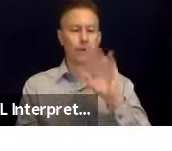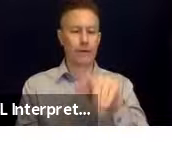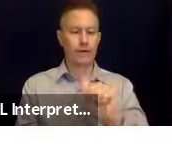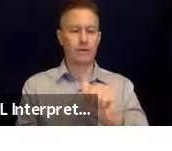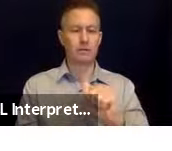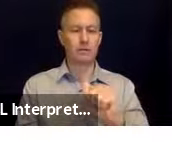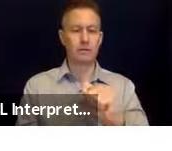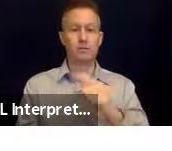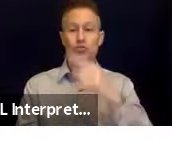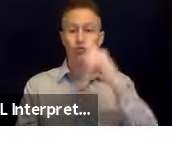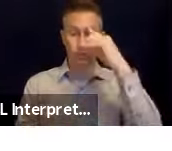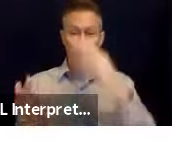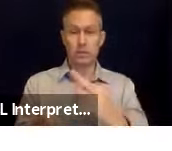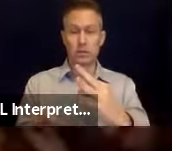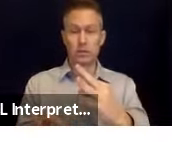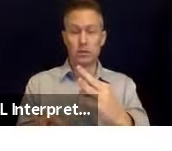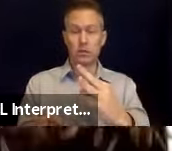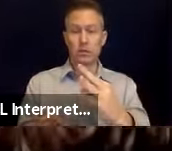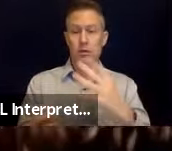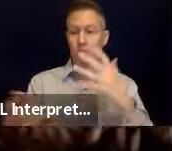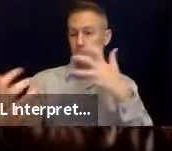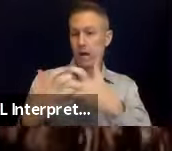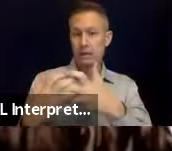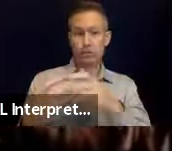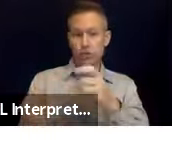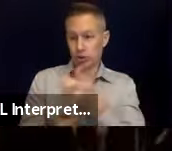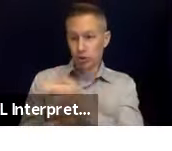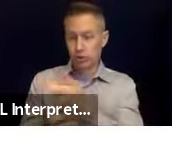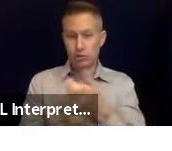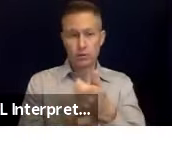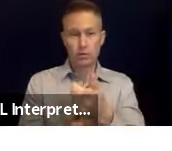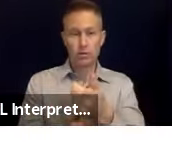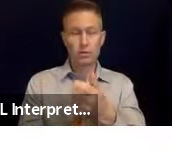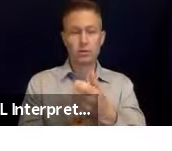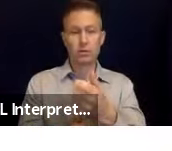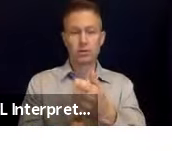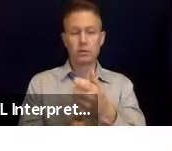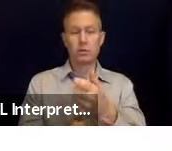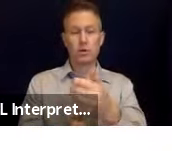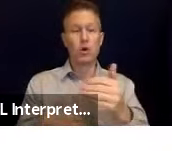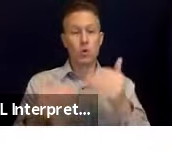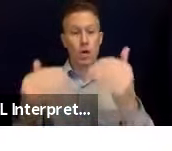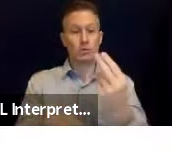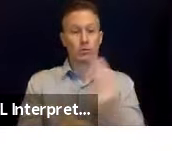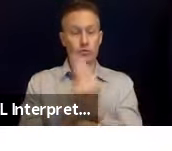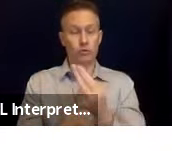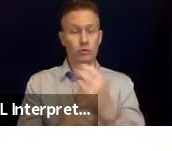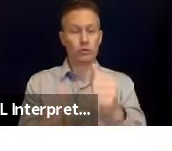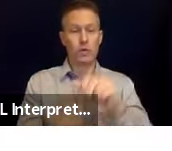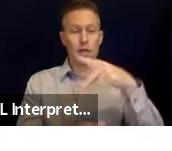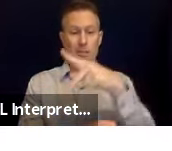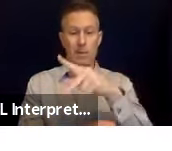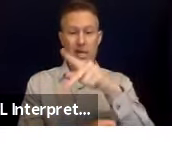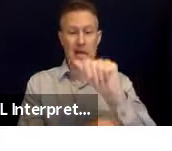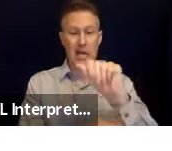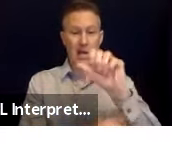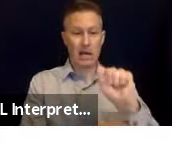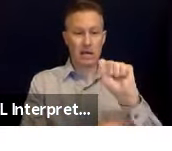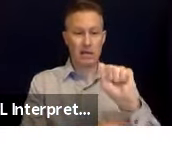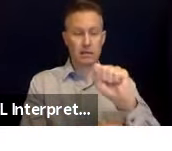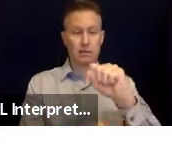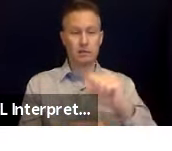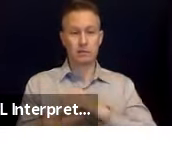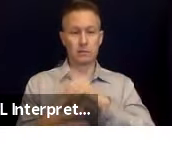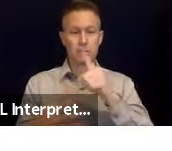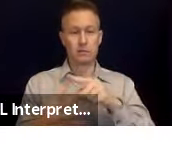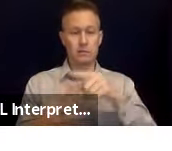the extinguisher is the correct type for the hazard, proceed to operate the extinguisher using the pass technique to control and extinguish the fire. First, hold the